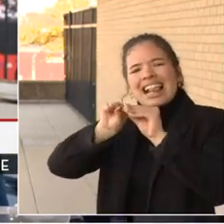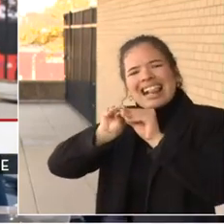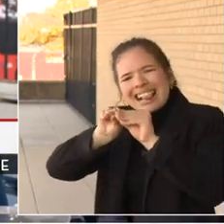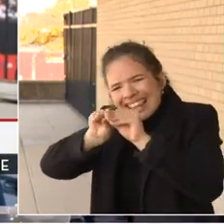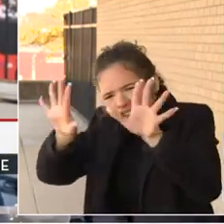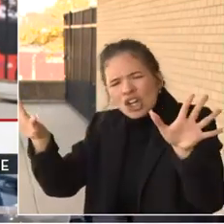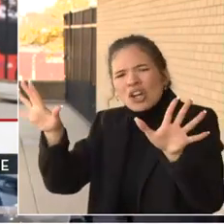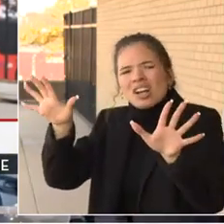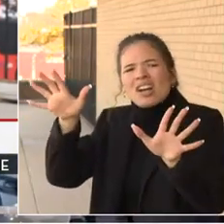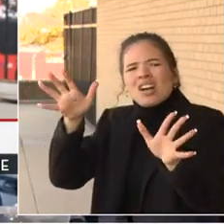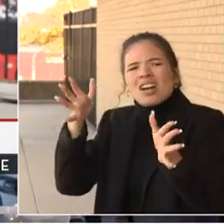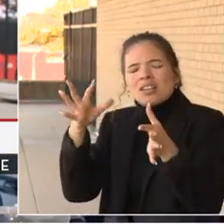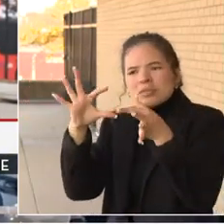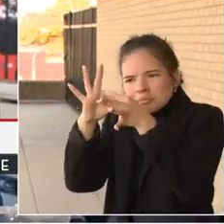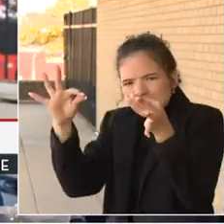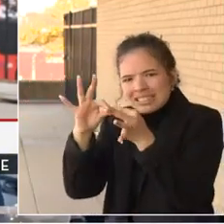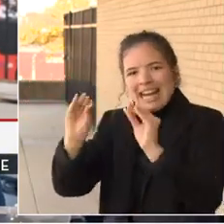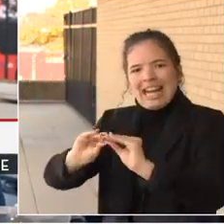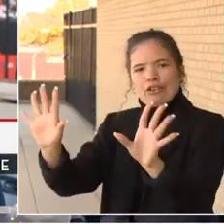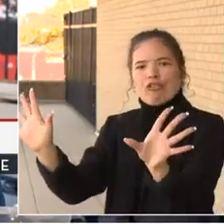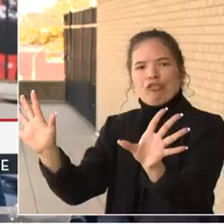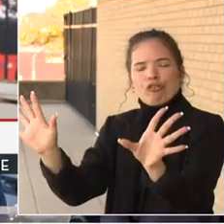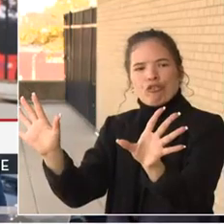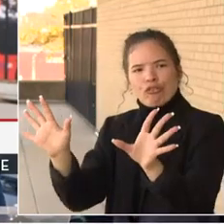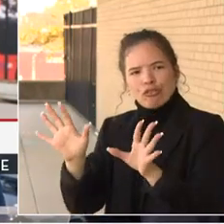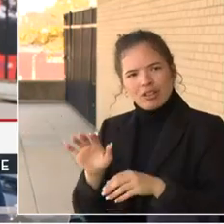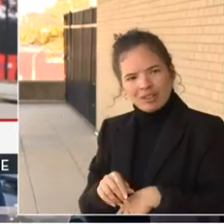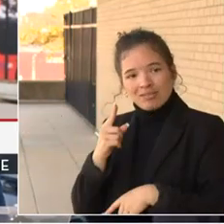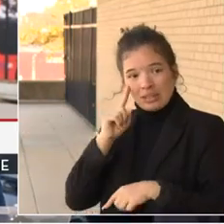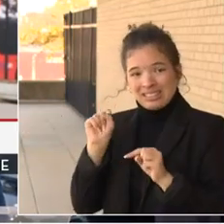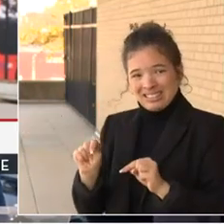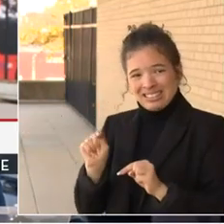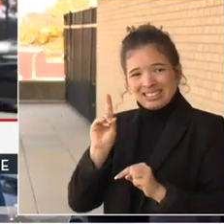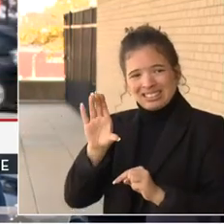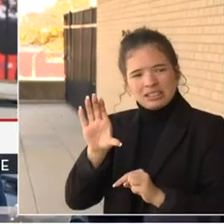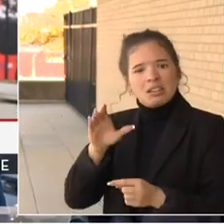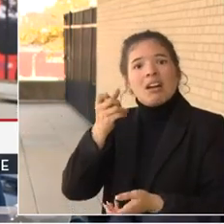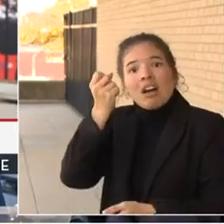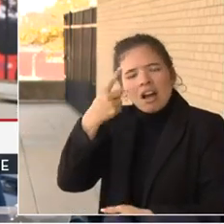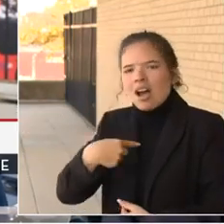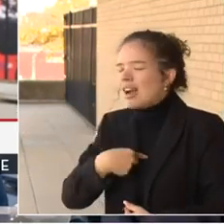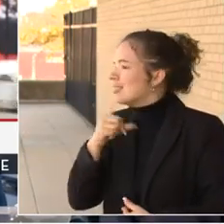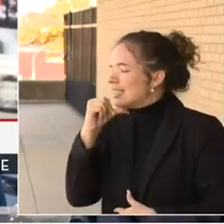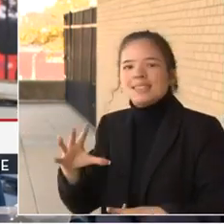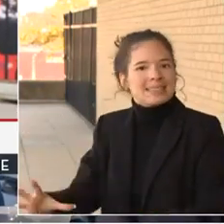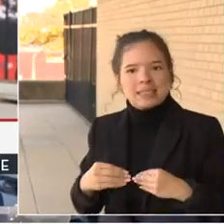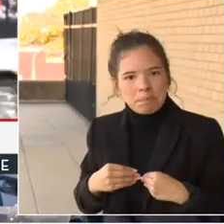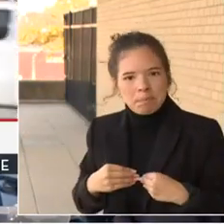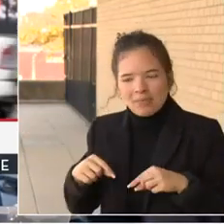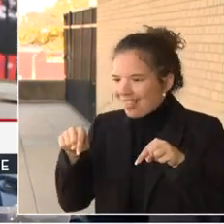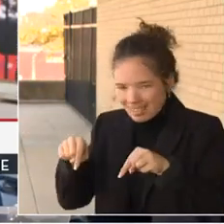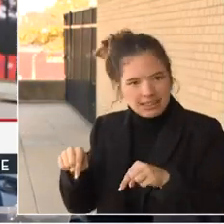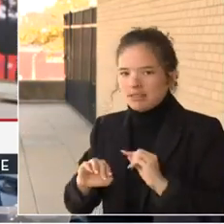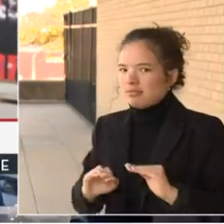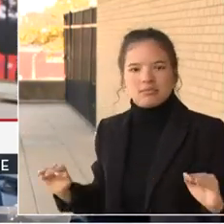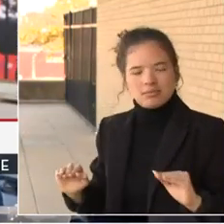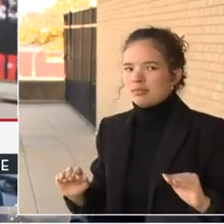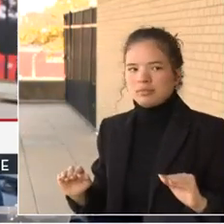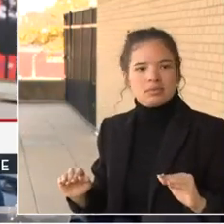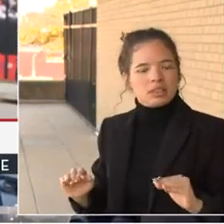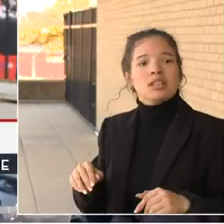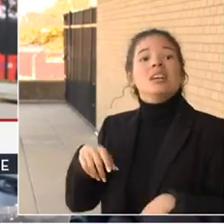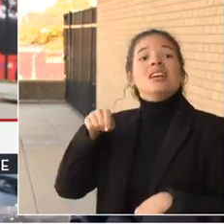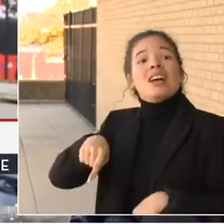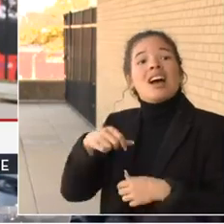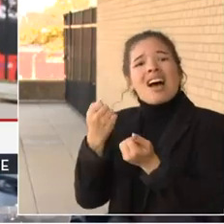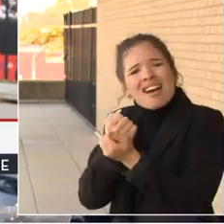message coming from the city that we won't tolerate this lawlessness. We're going to do everything that we can to work with people